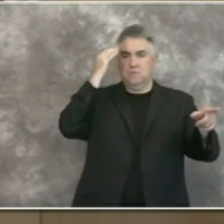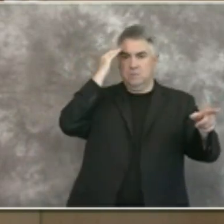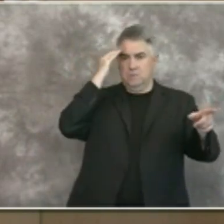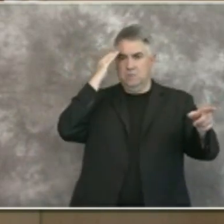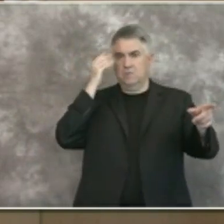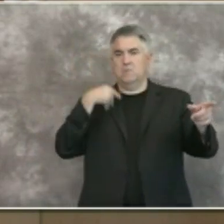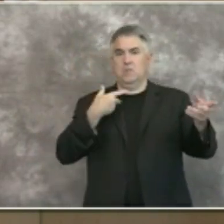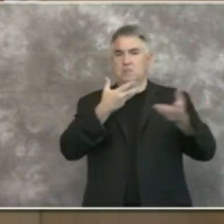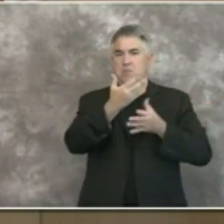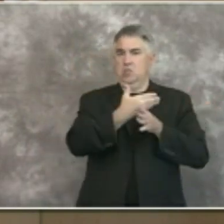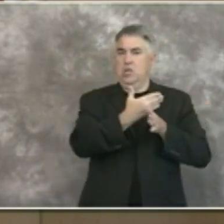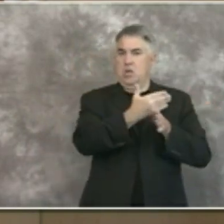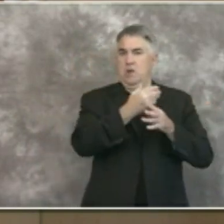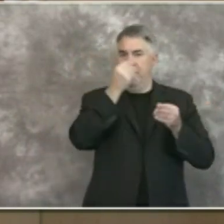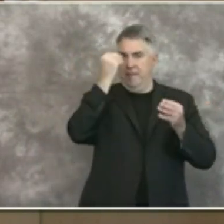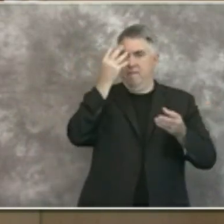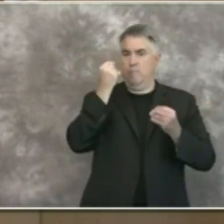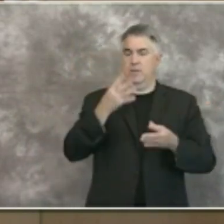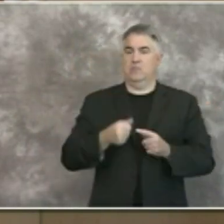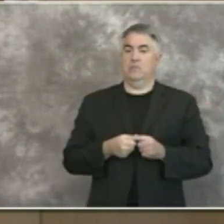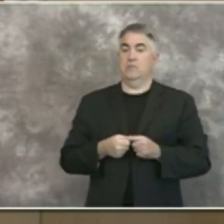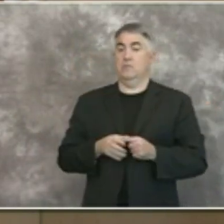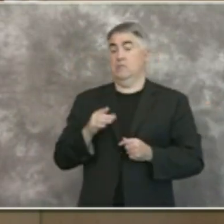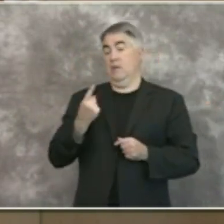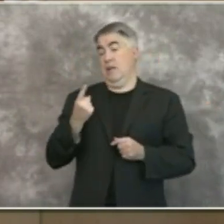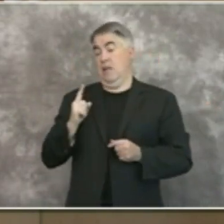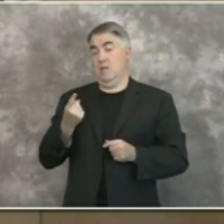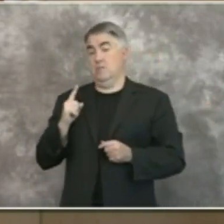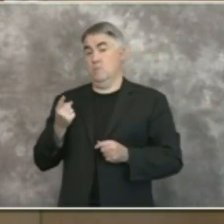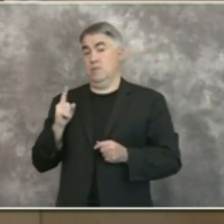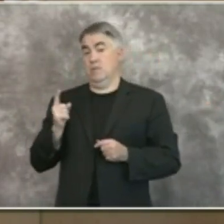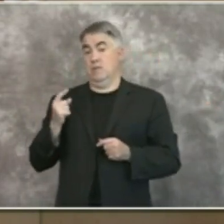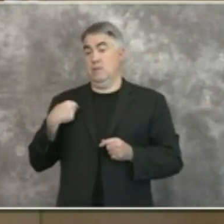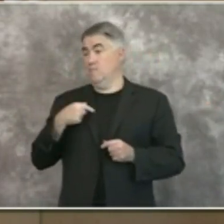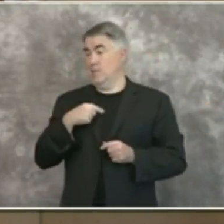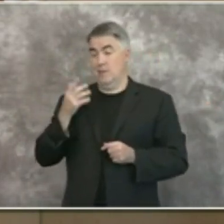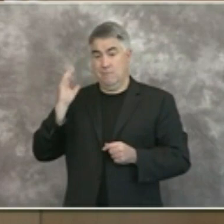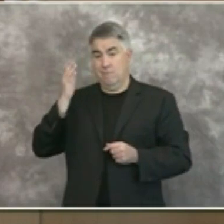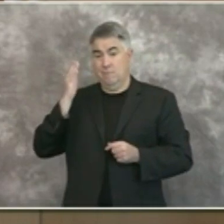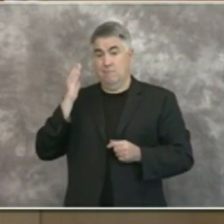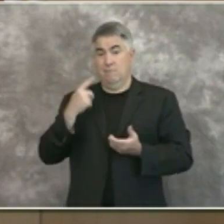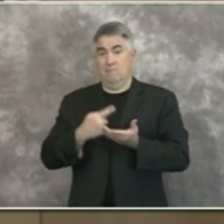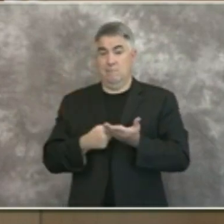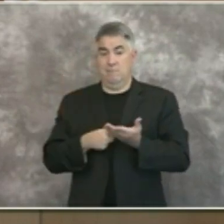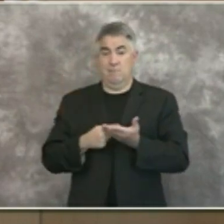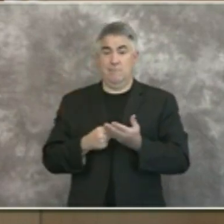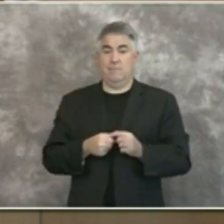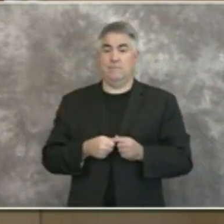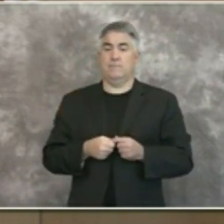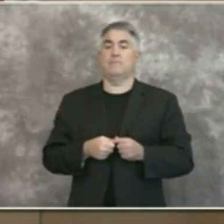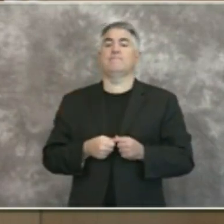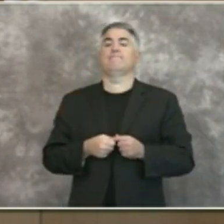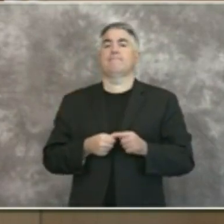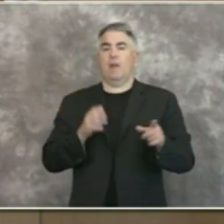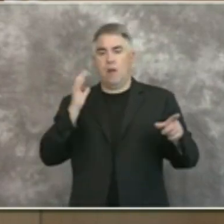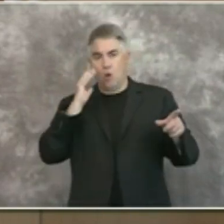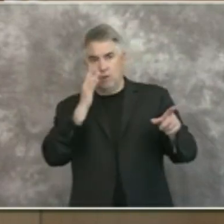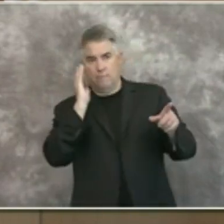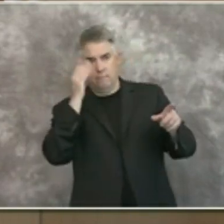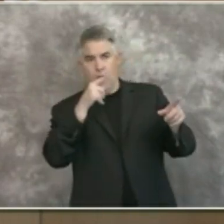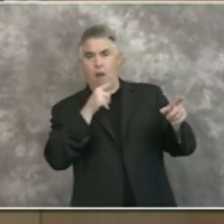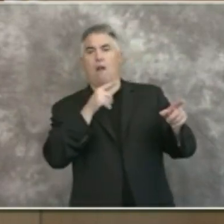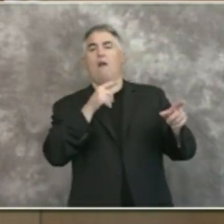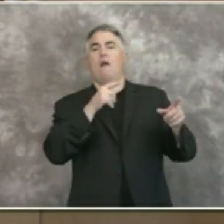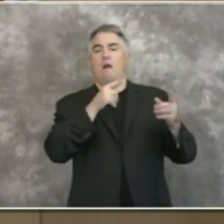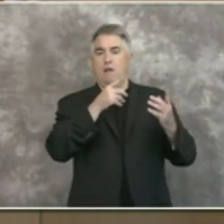the border uh last week a presentation was provided and showed that tijuana uh probably peaked at